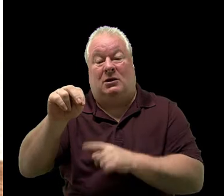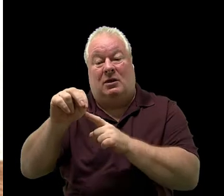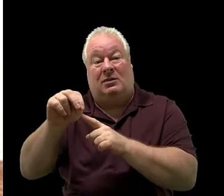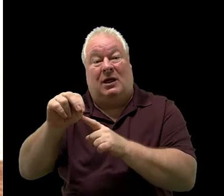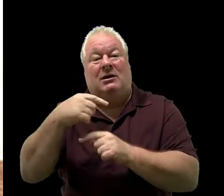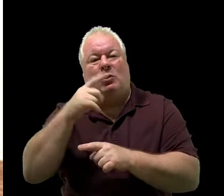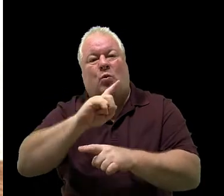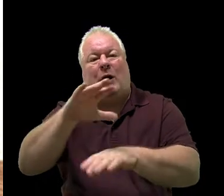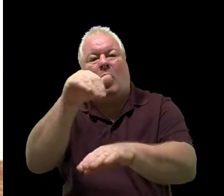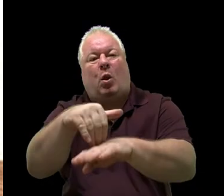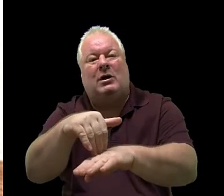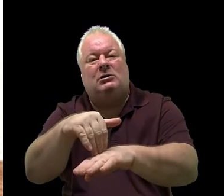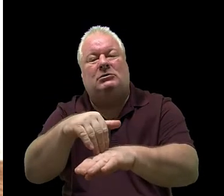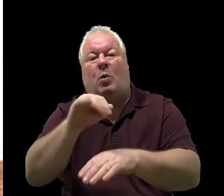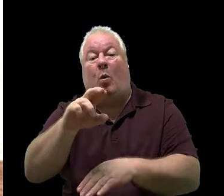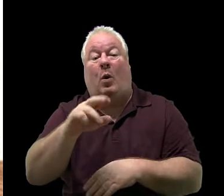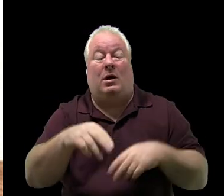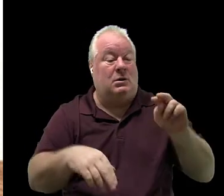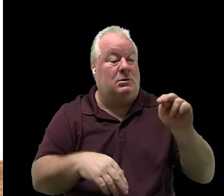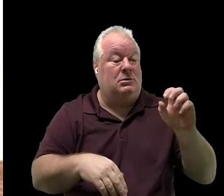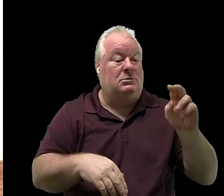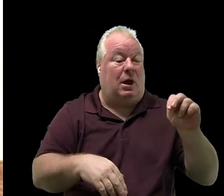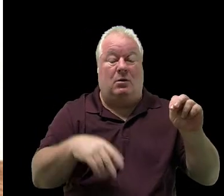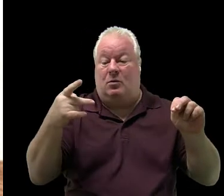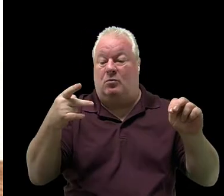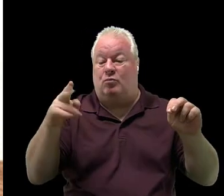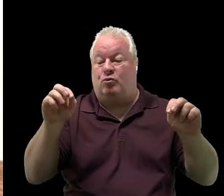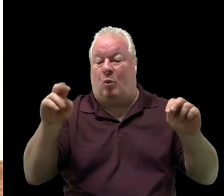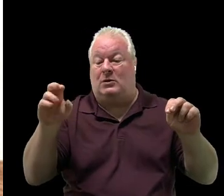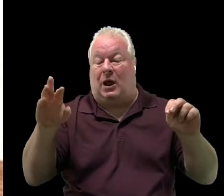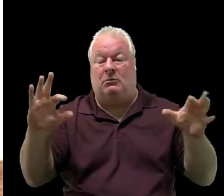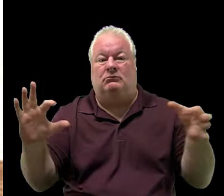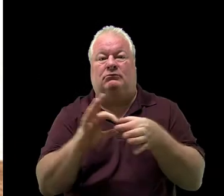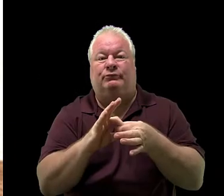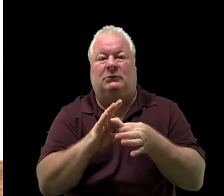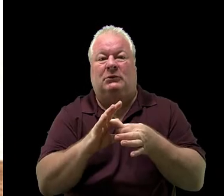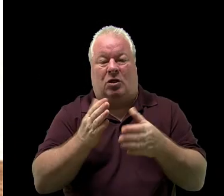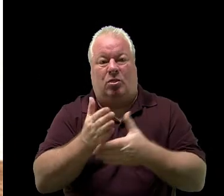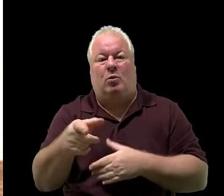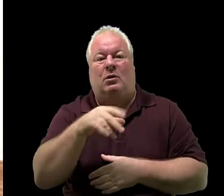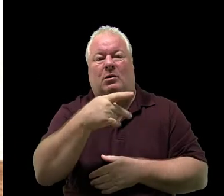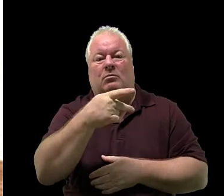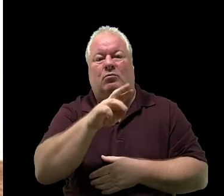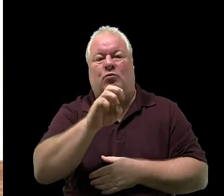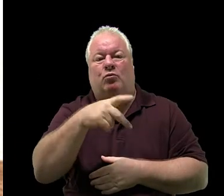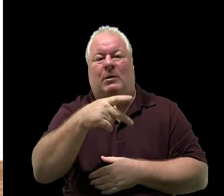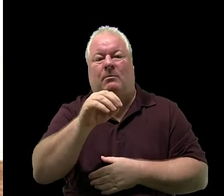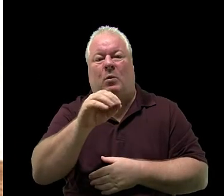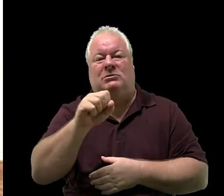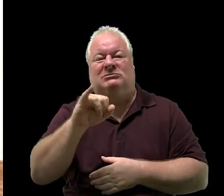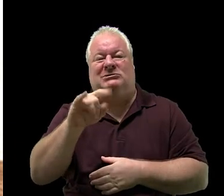noun or a noun or Before our word of the day, which is a preposition.